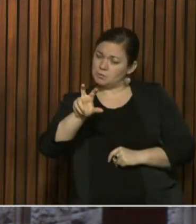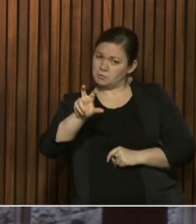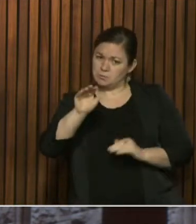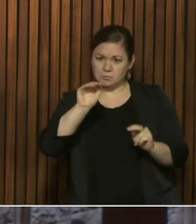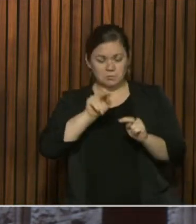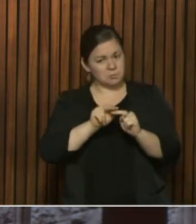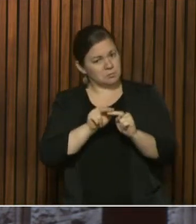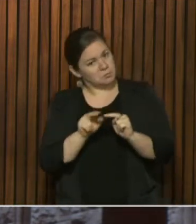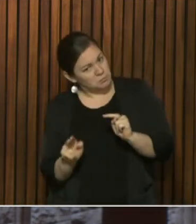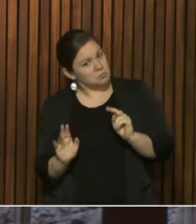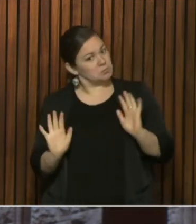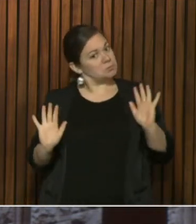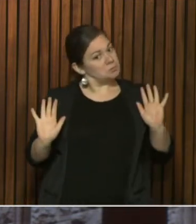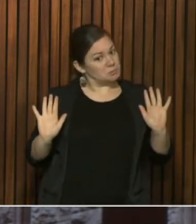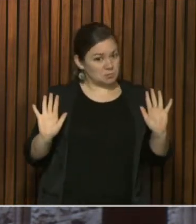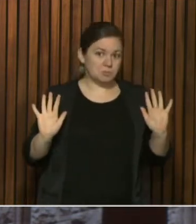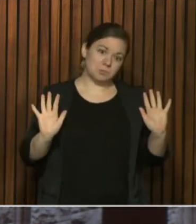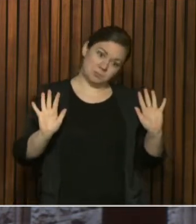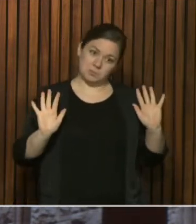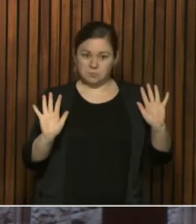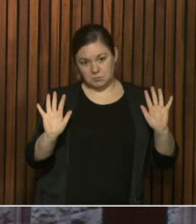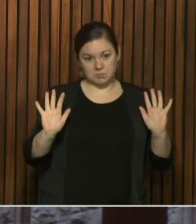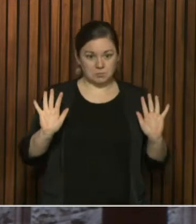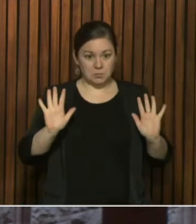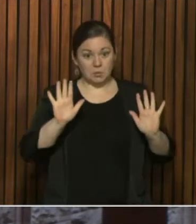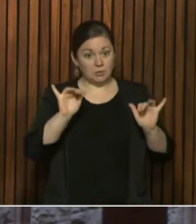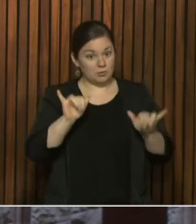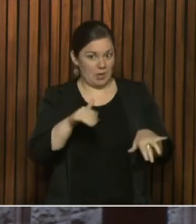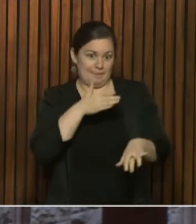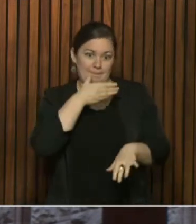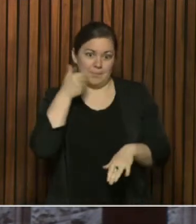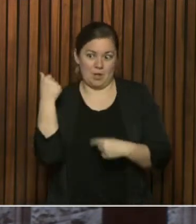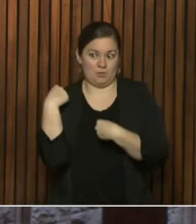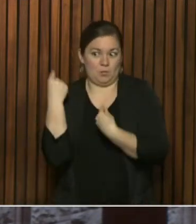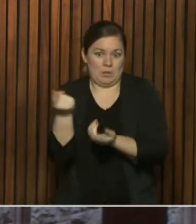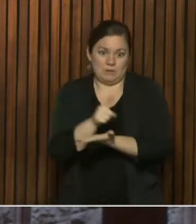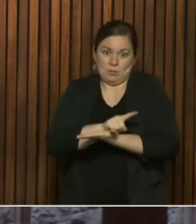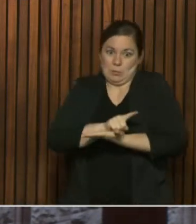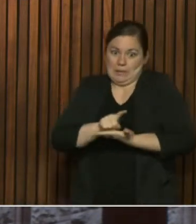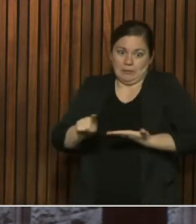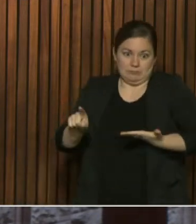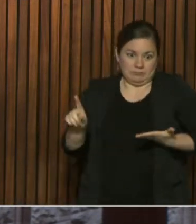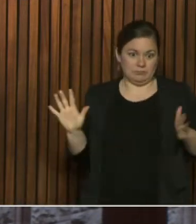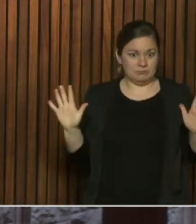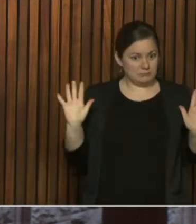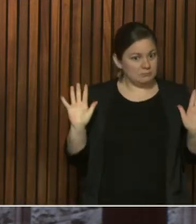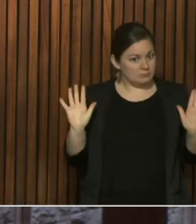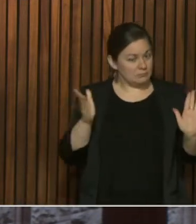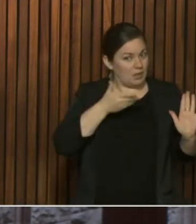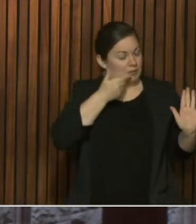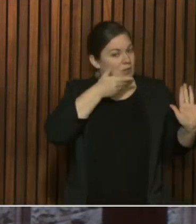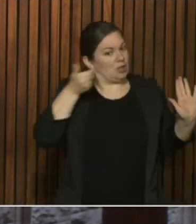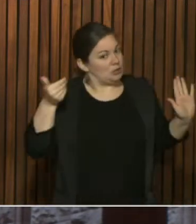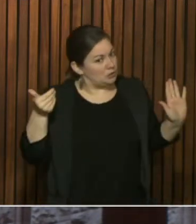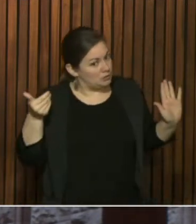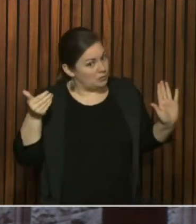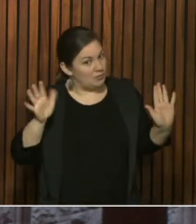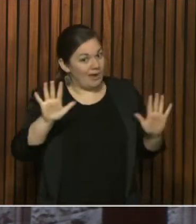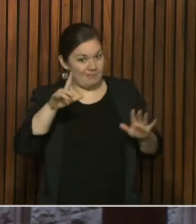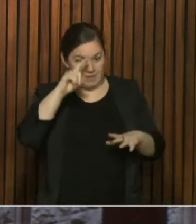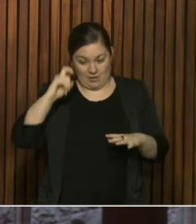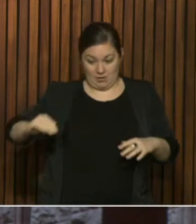And that is our lowest almost in a week and a bit over a week as we had moved up.